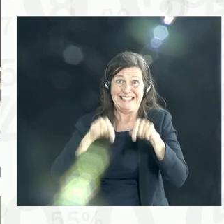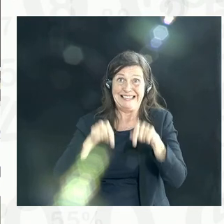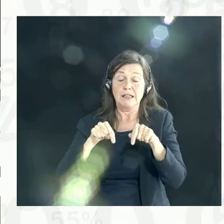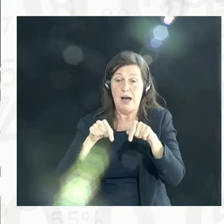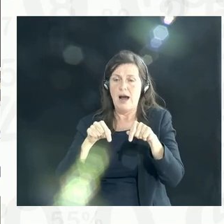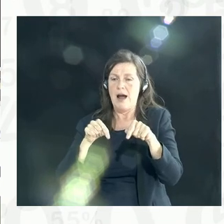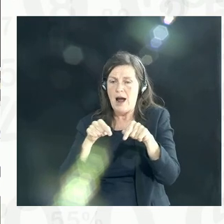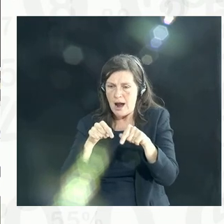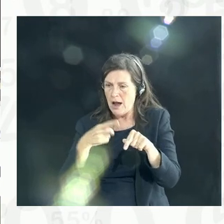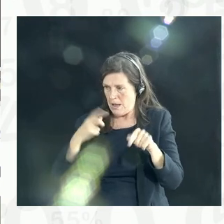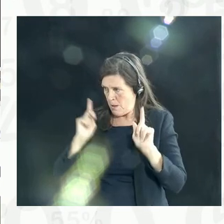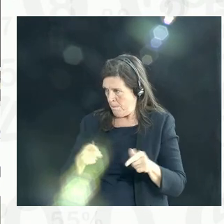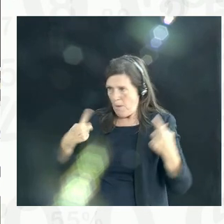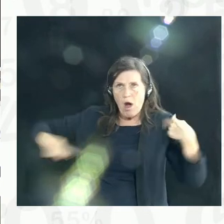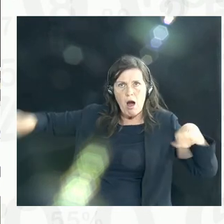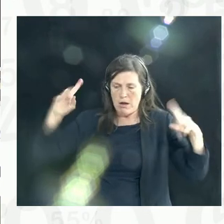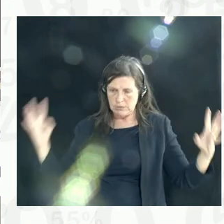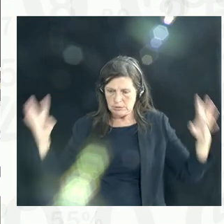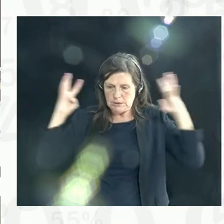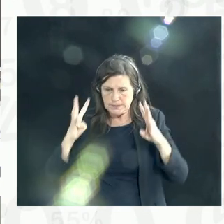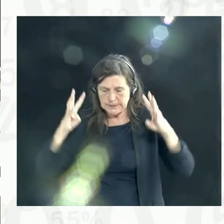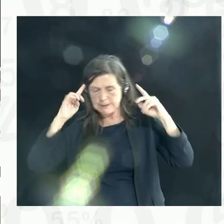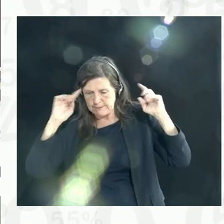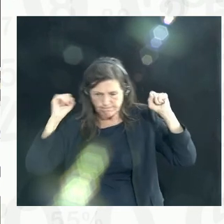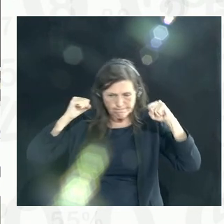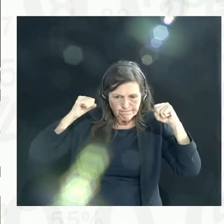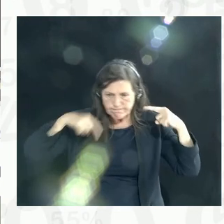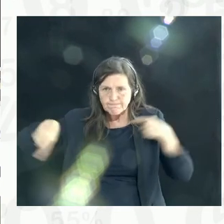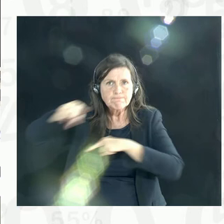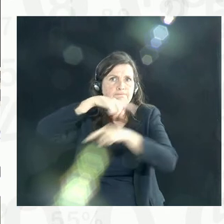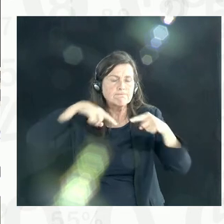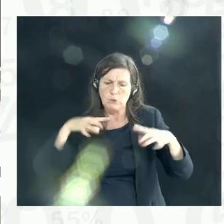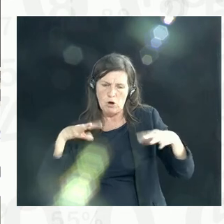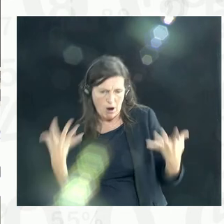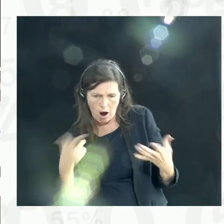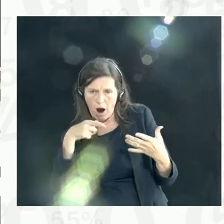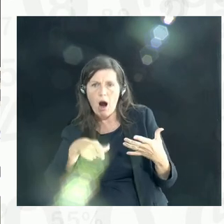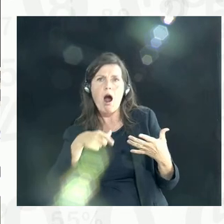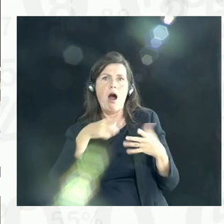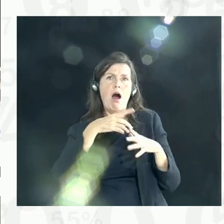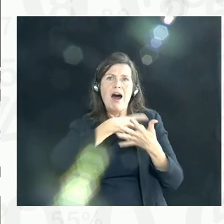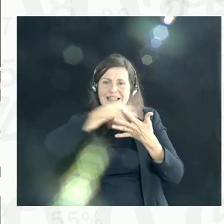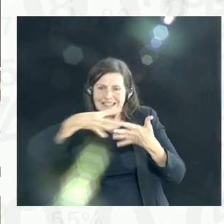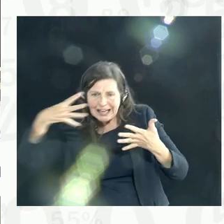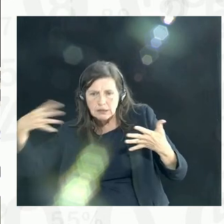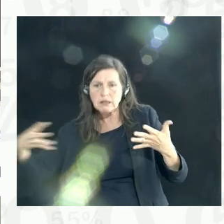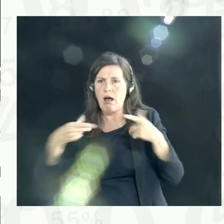talk on how these data are going to be safeguarded, what are actually the requirements, and how to improve